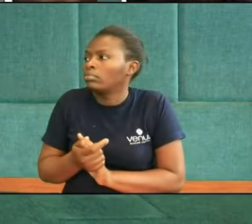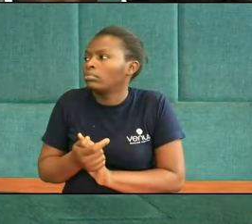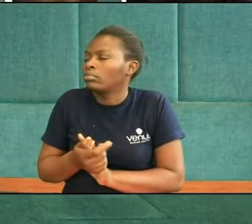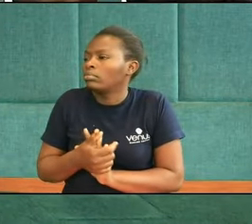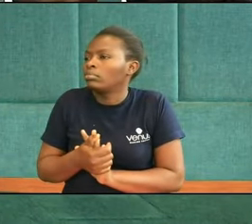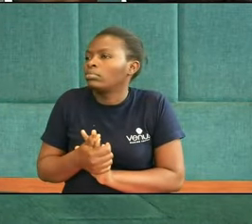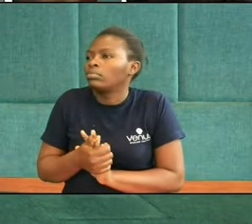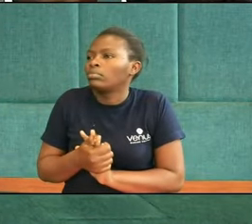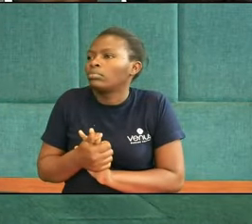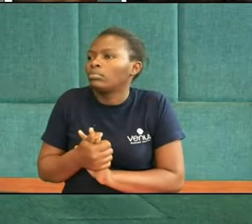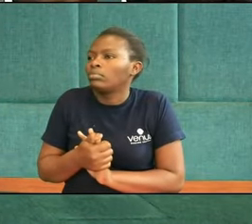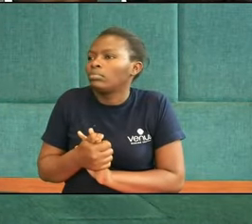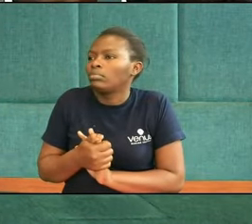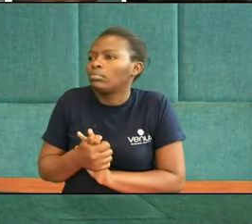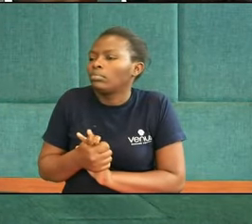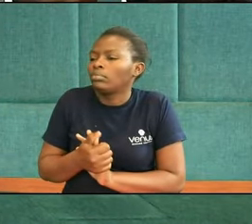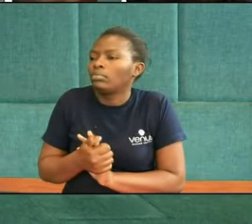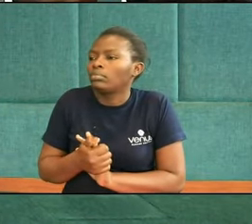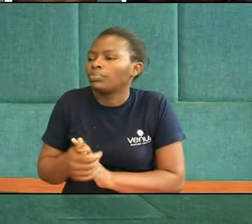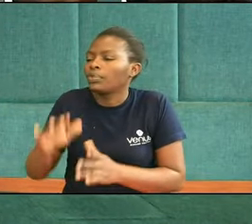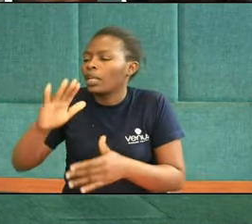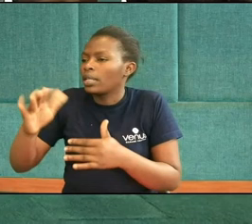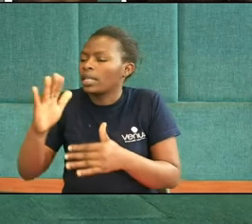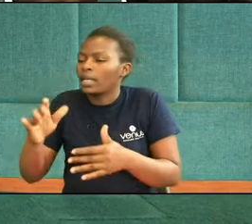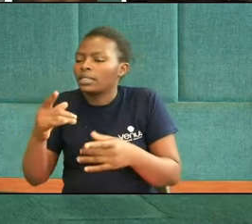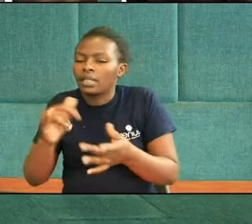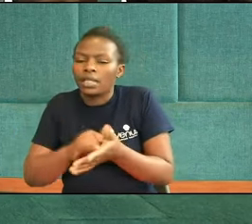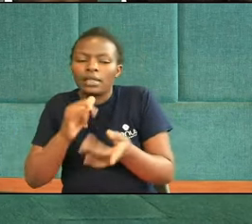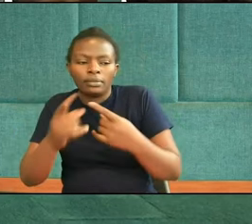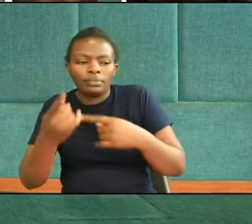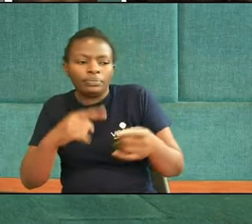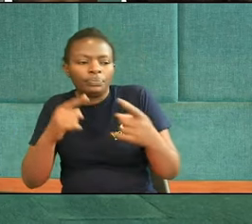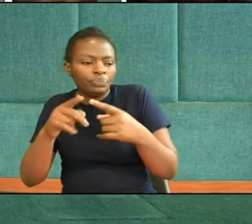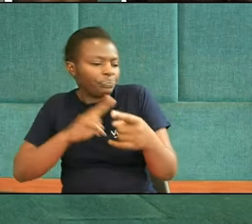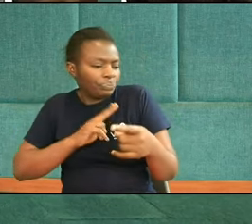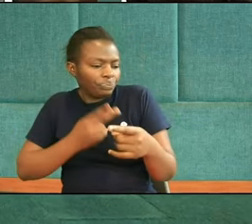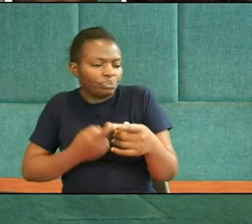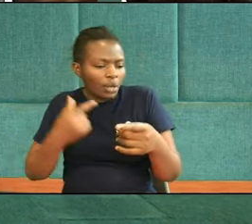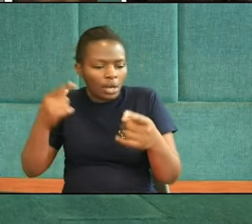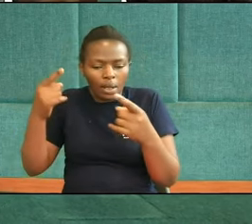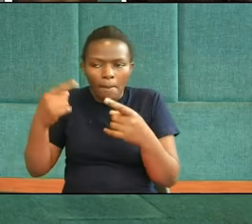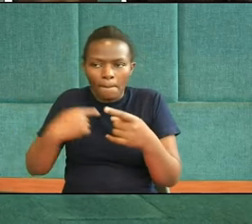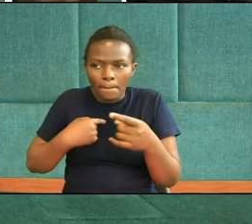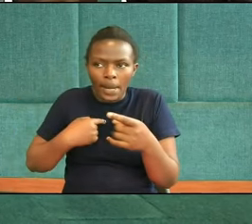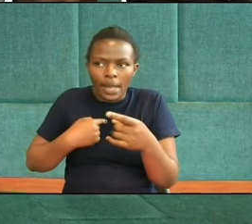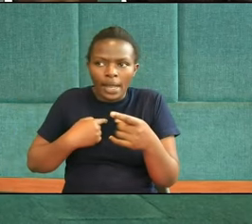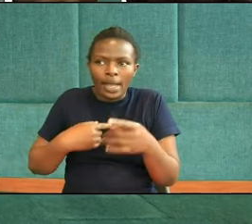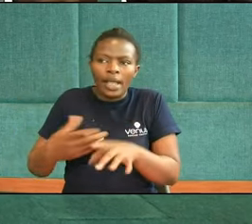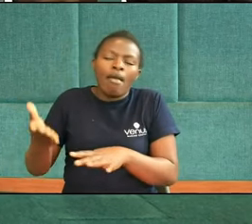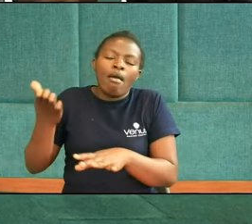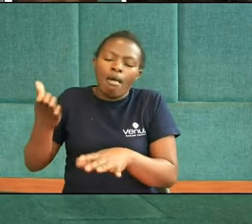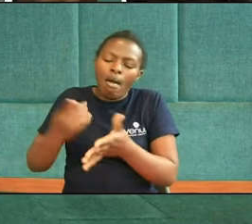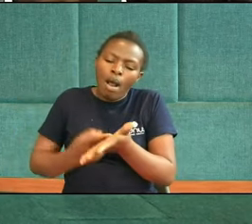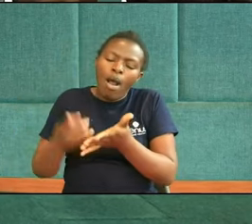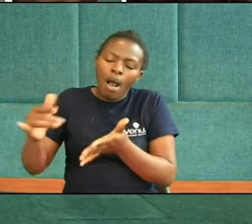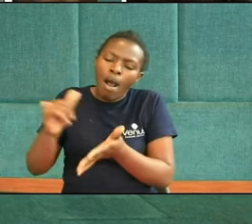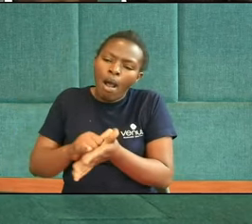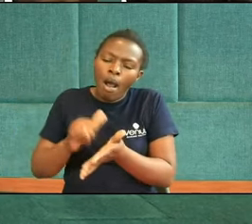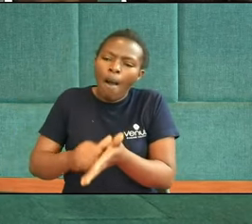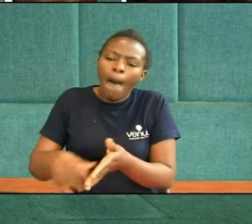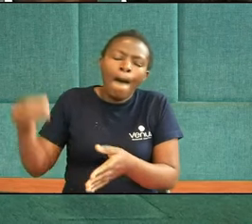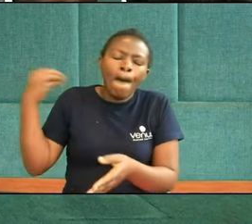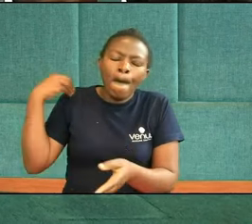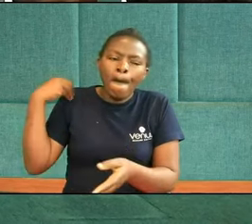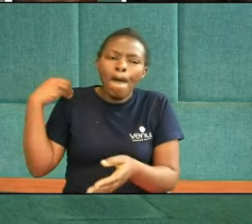next two Really Came out For me In this lesson The first one Is Numbers 23 19 Which says God is not